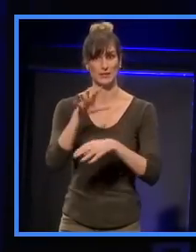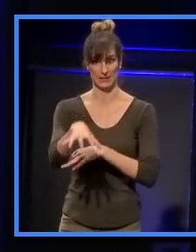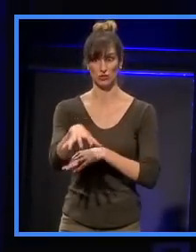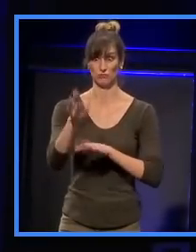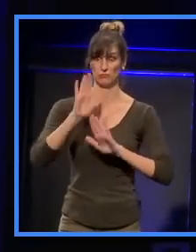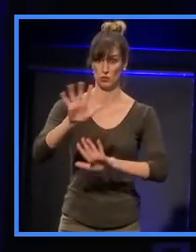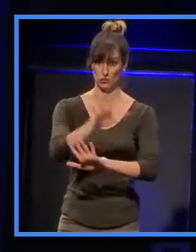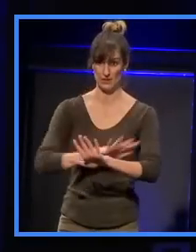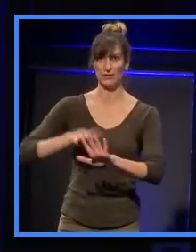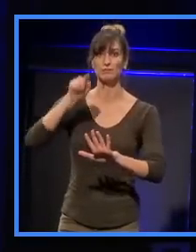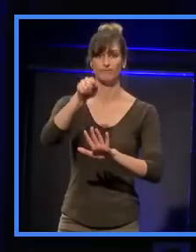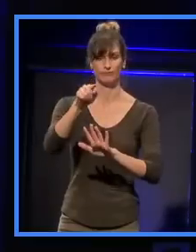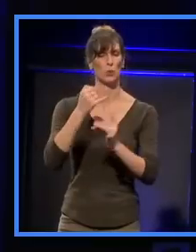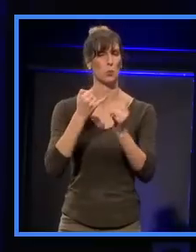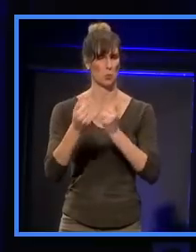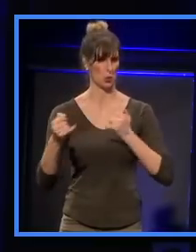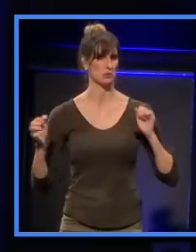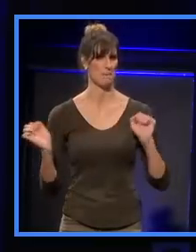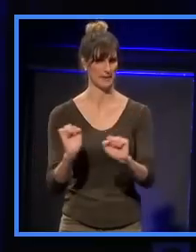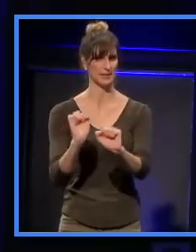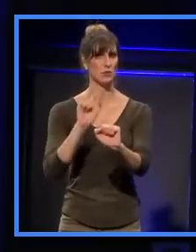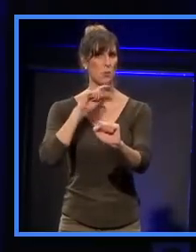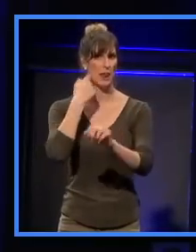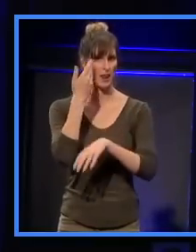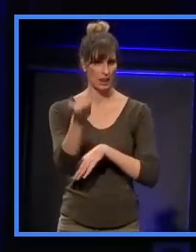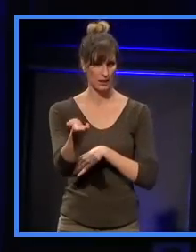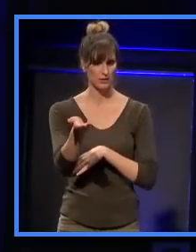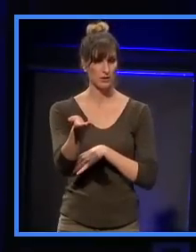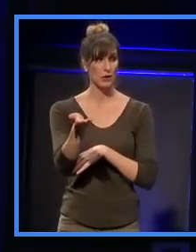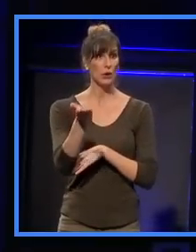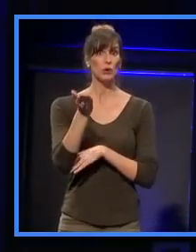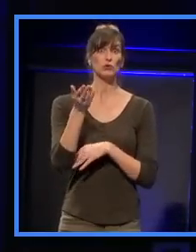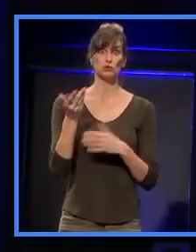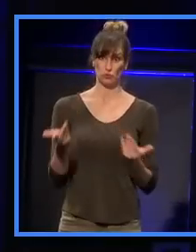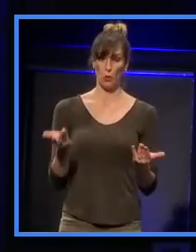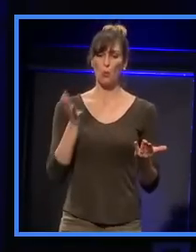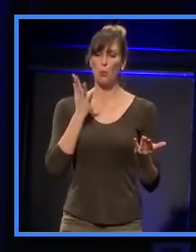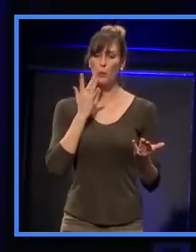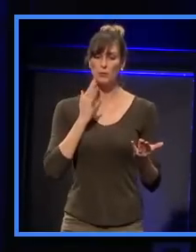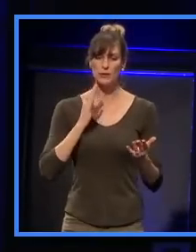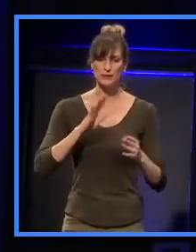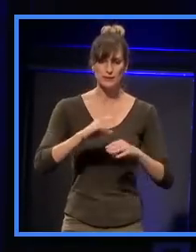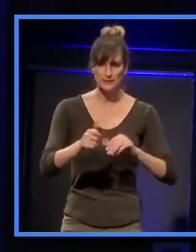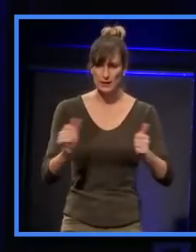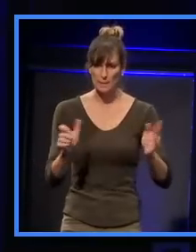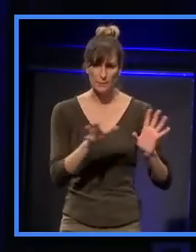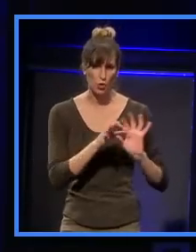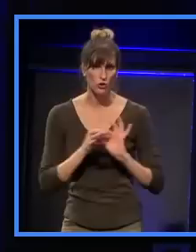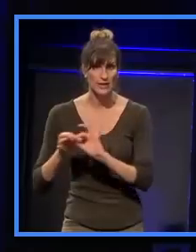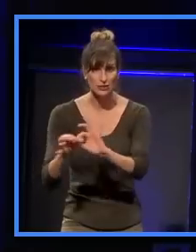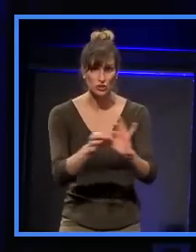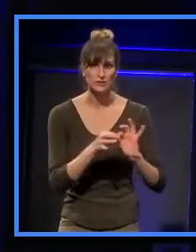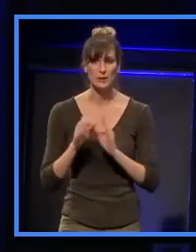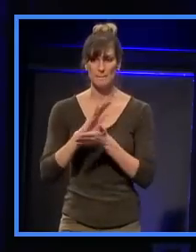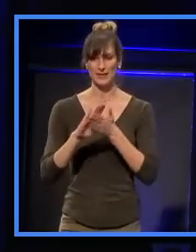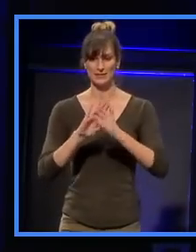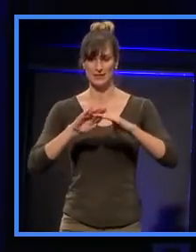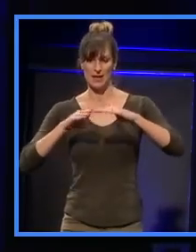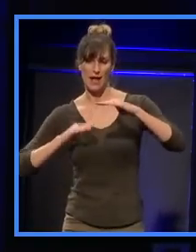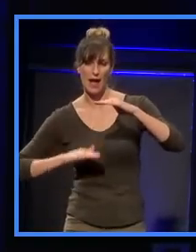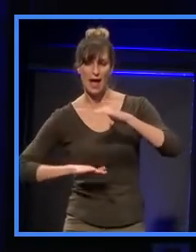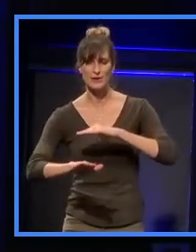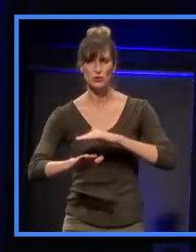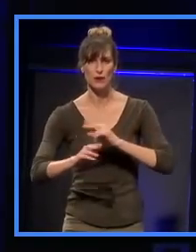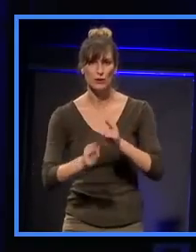will too, is the possibility that when we tie this area together and really get all these connections happening, that the combination of underground trains,